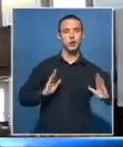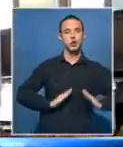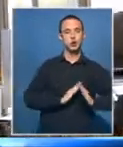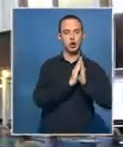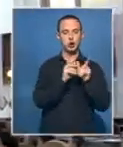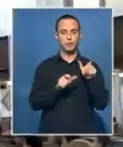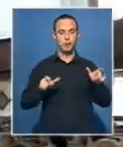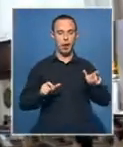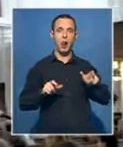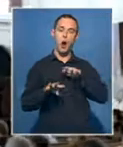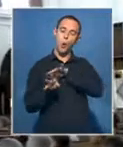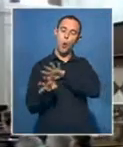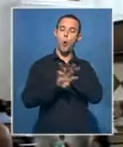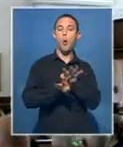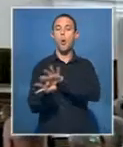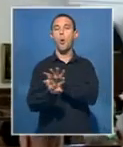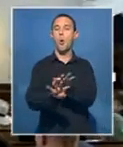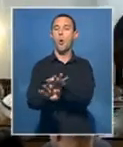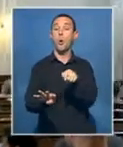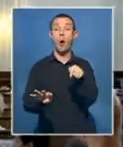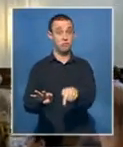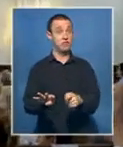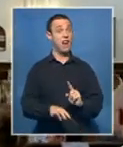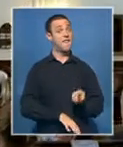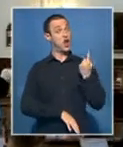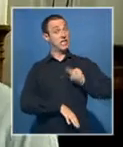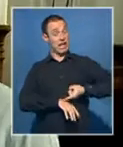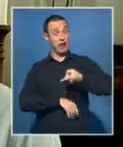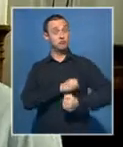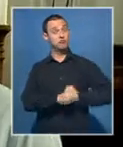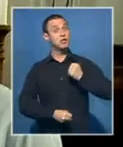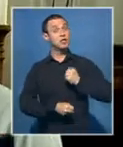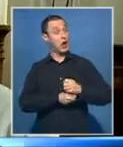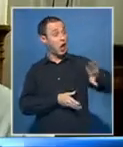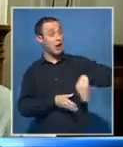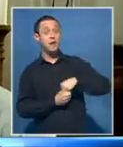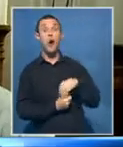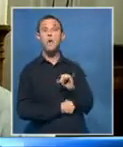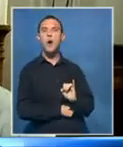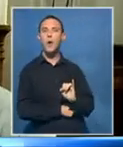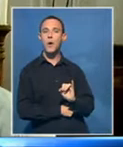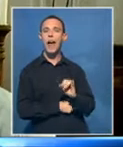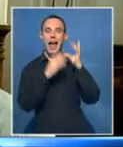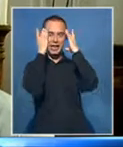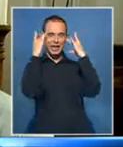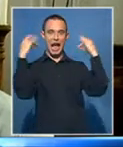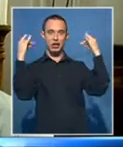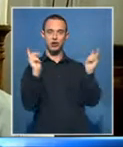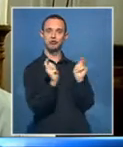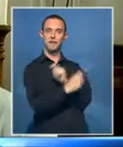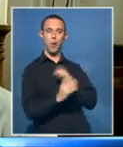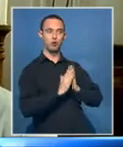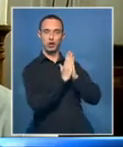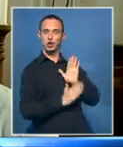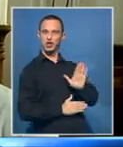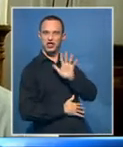The Dutch Reformed Church took part for the first time. Especially this time what's happening over the world. We just want to ask people